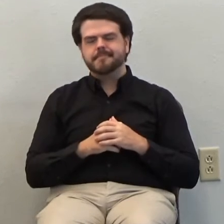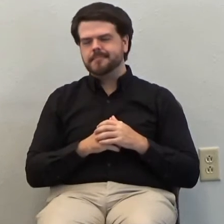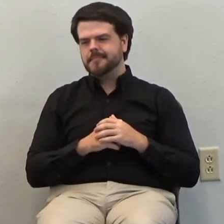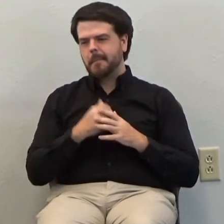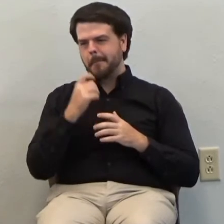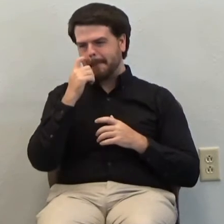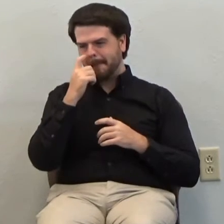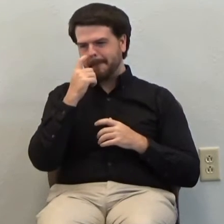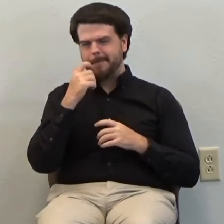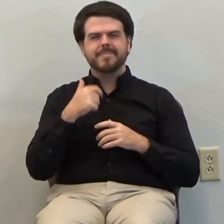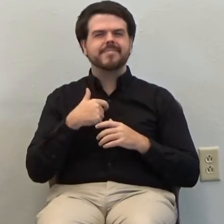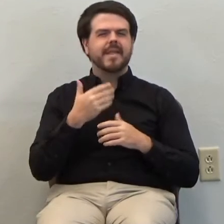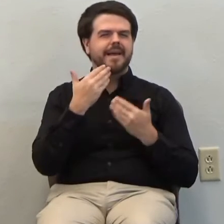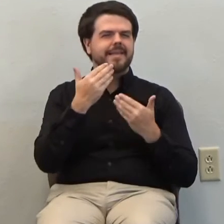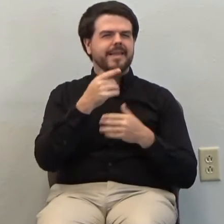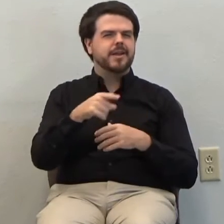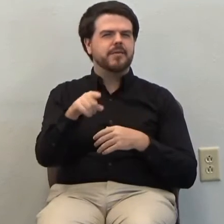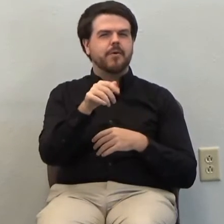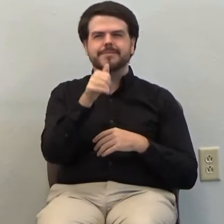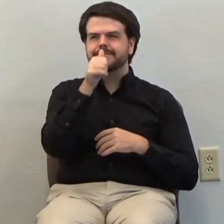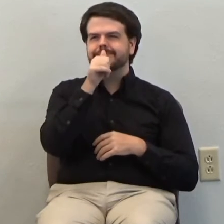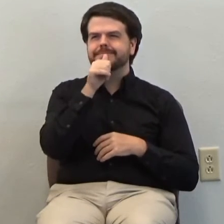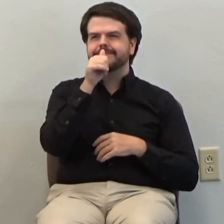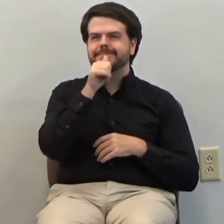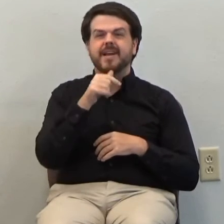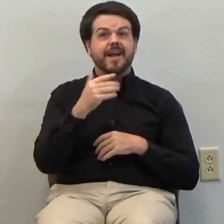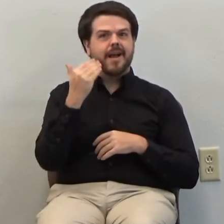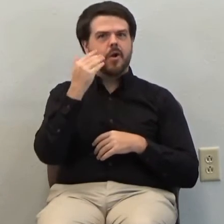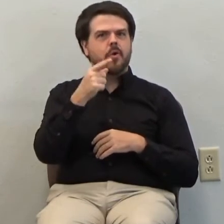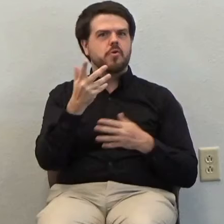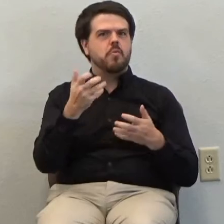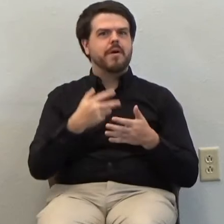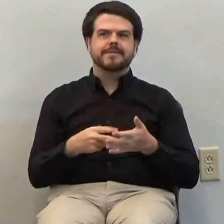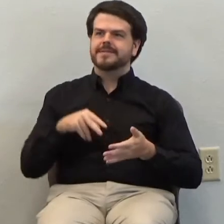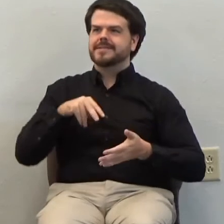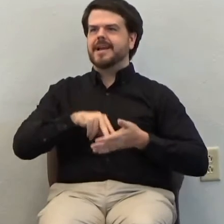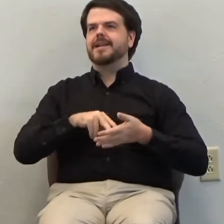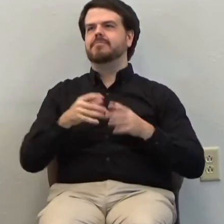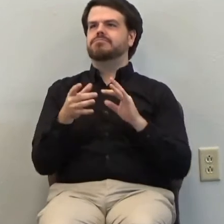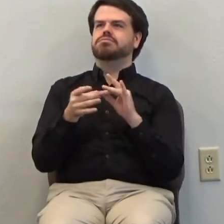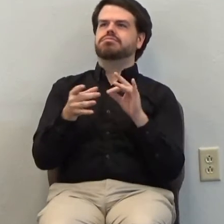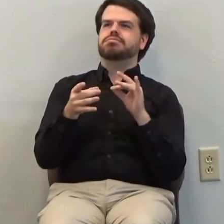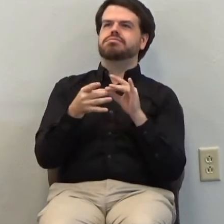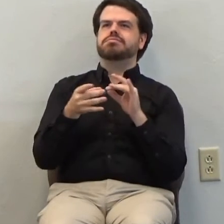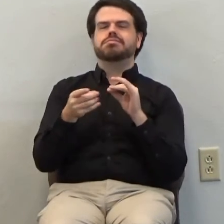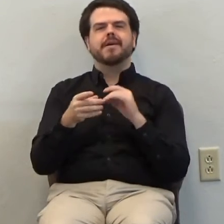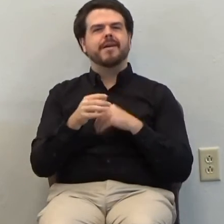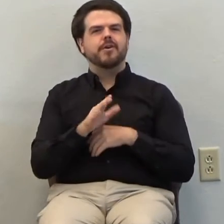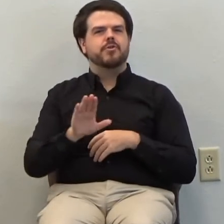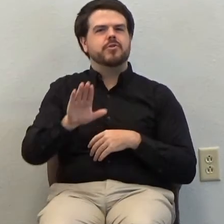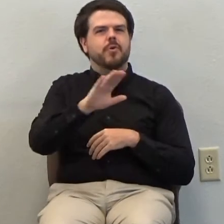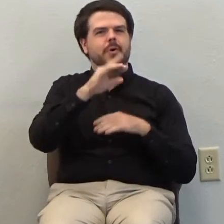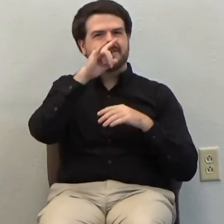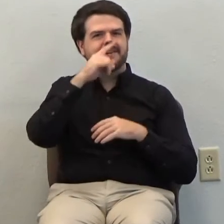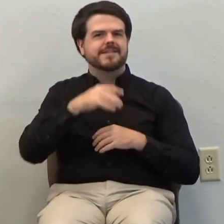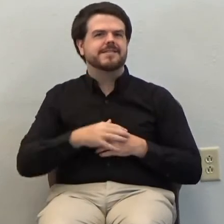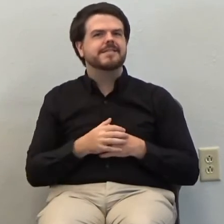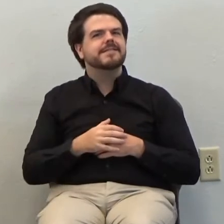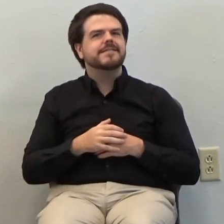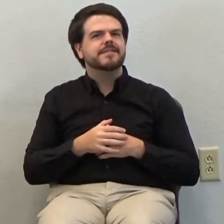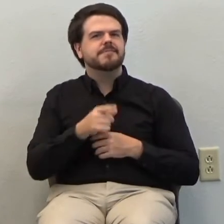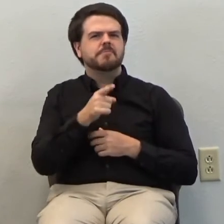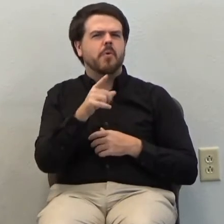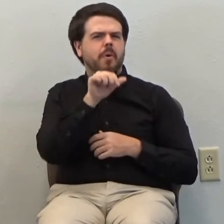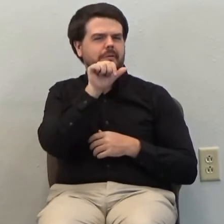Thank you for allowing me to do that. know you all have things you would love to stand up and hear to say about your own kids. Because you love them.